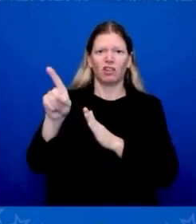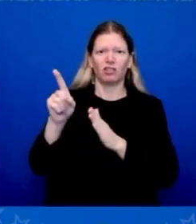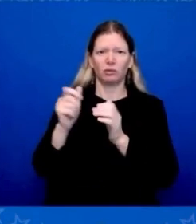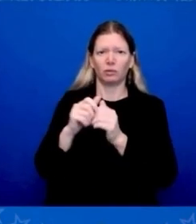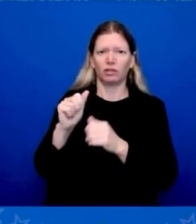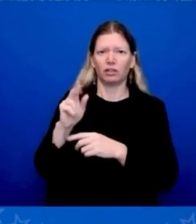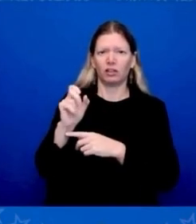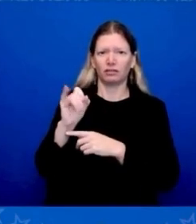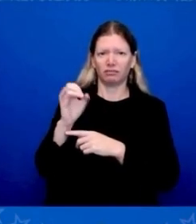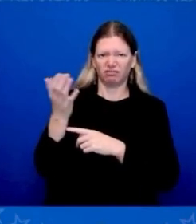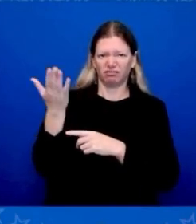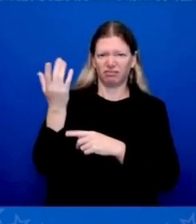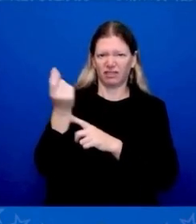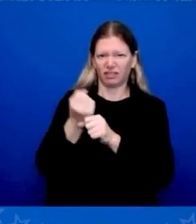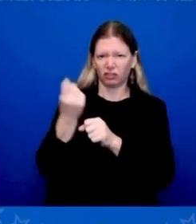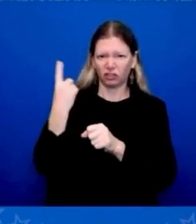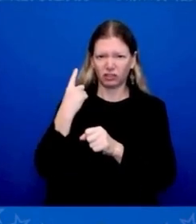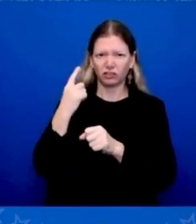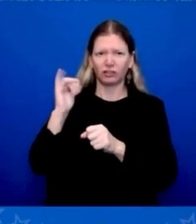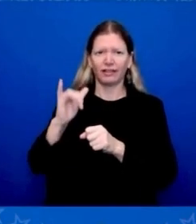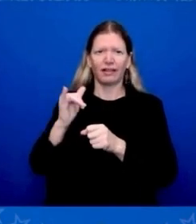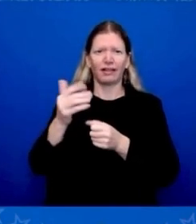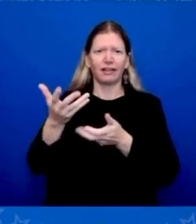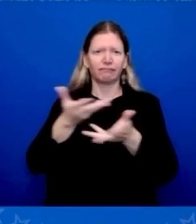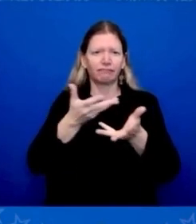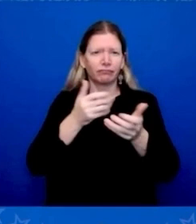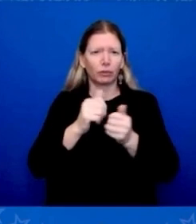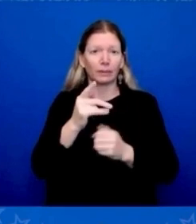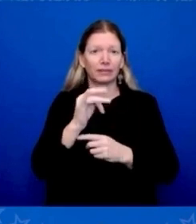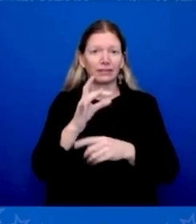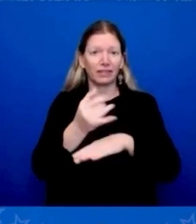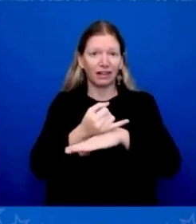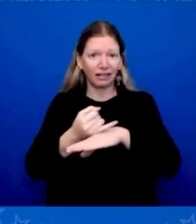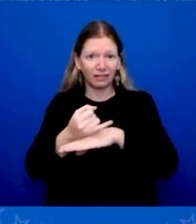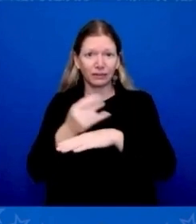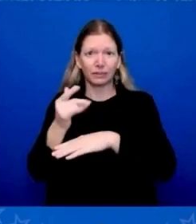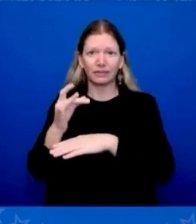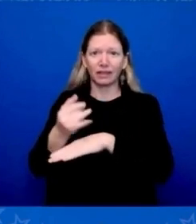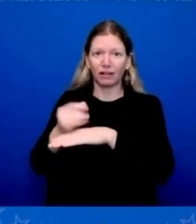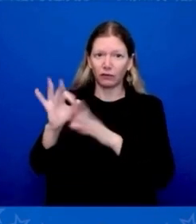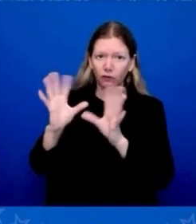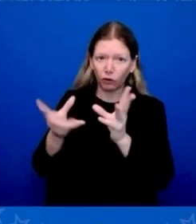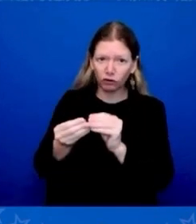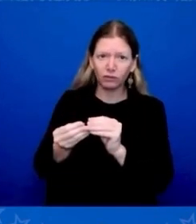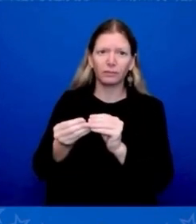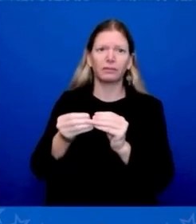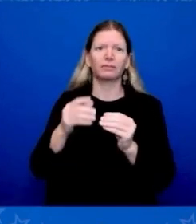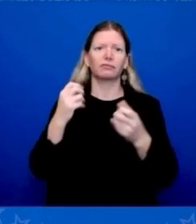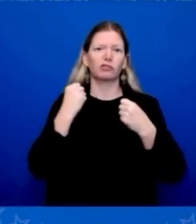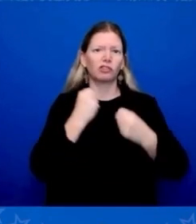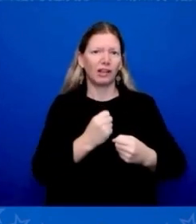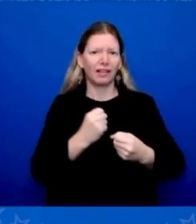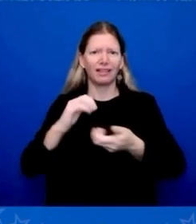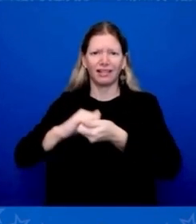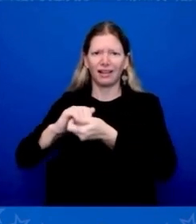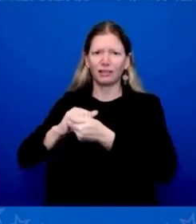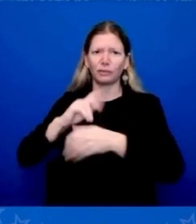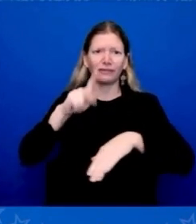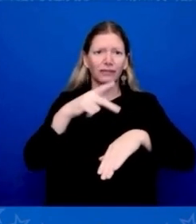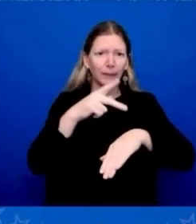AUKUS partnership with Australia and the United Kingdom, our elevated Quad engagement with India, Australia, and Japan,